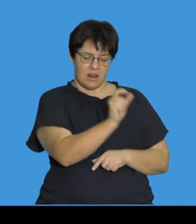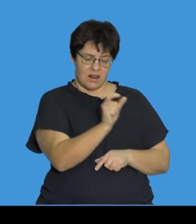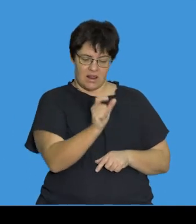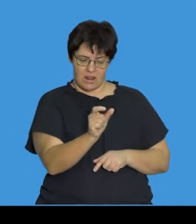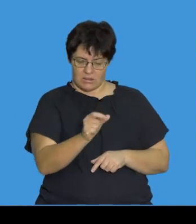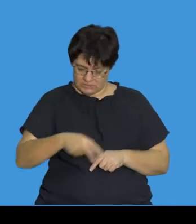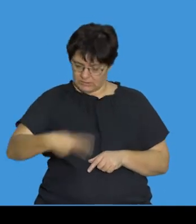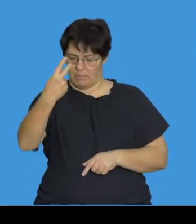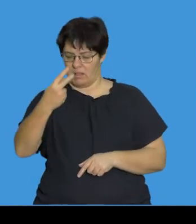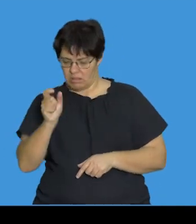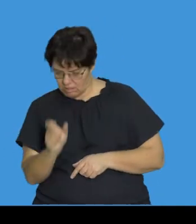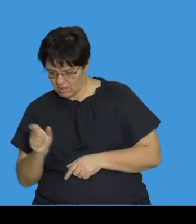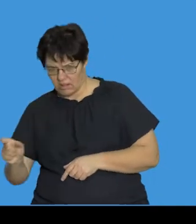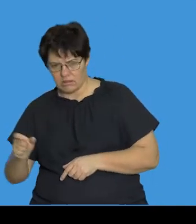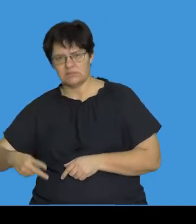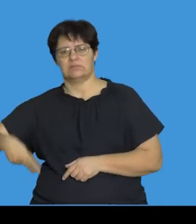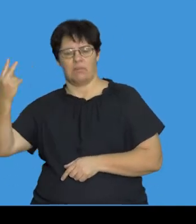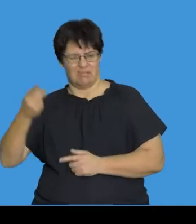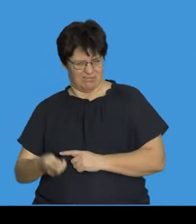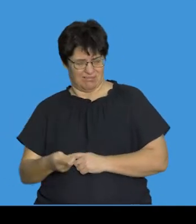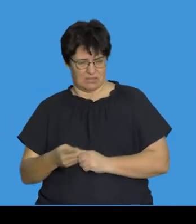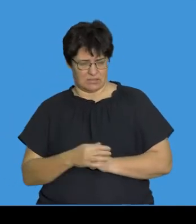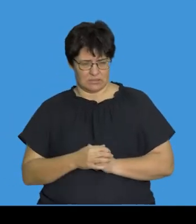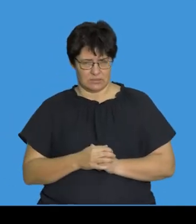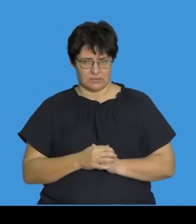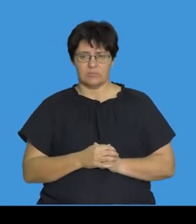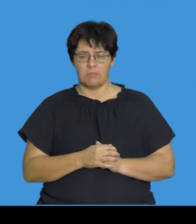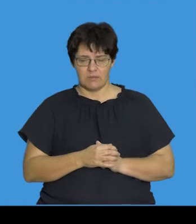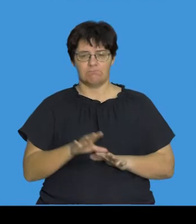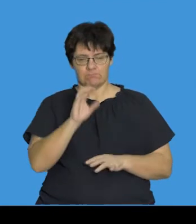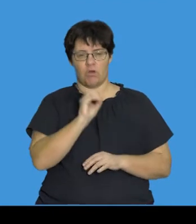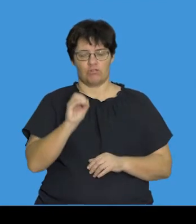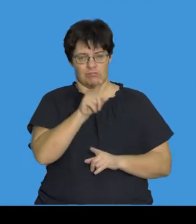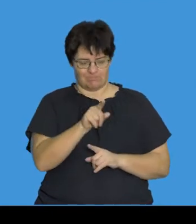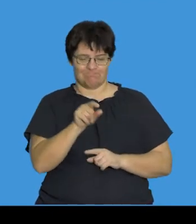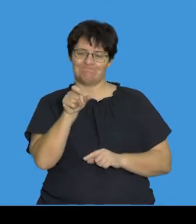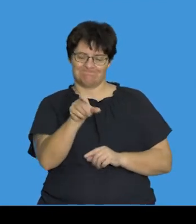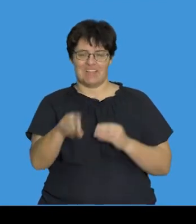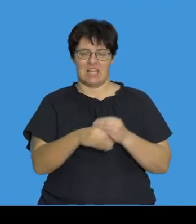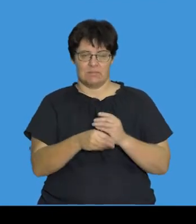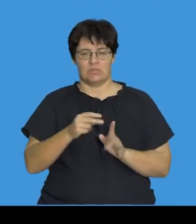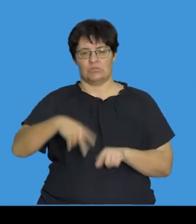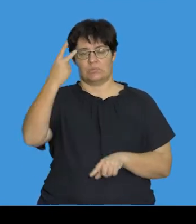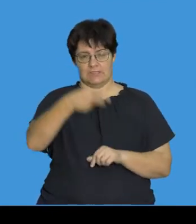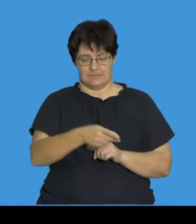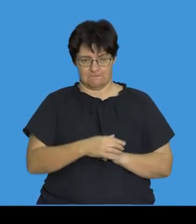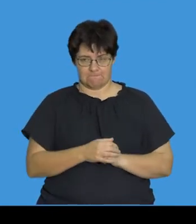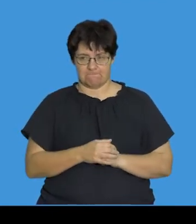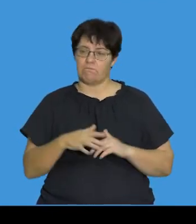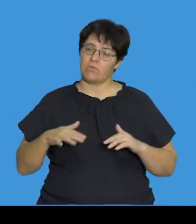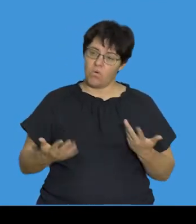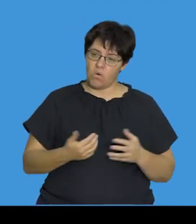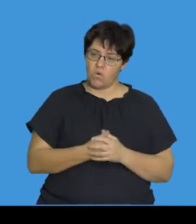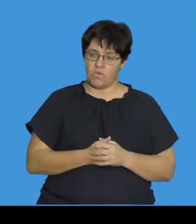a duplication of a segment of a chromosome, as you would see here. There are two sets of the original chromosome, so that's